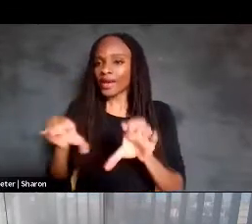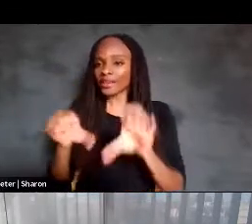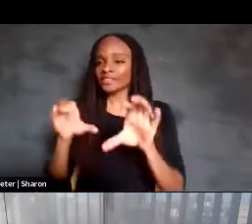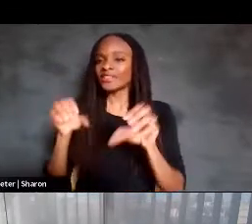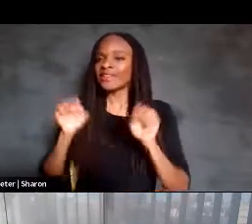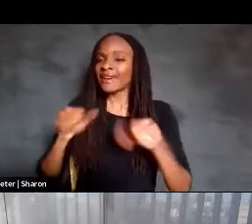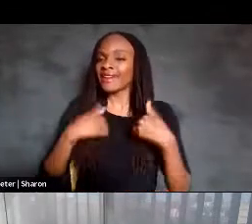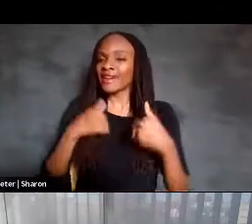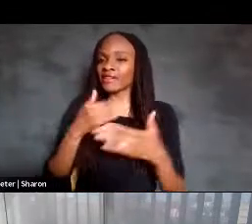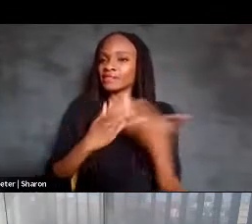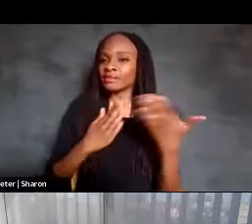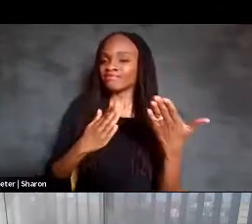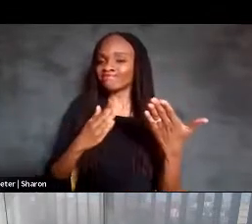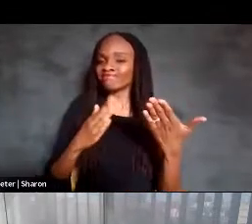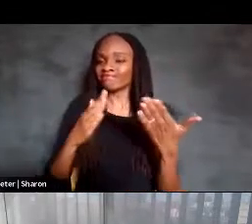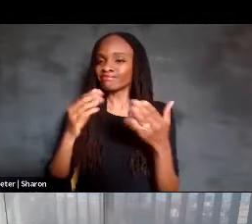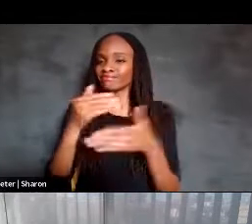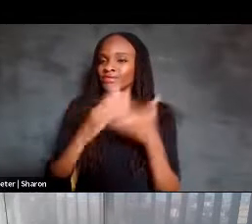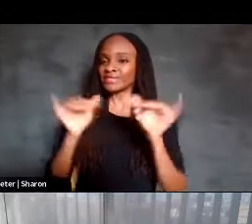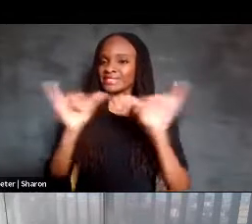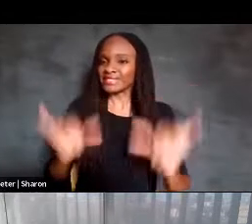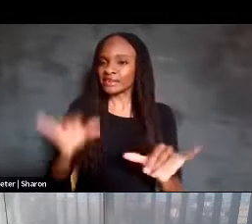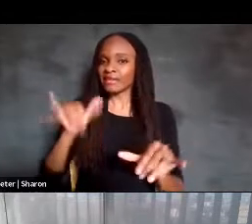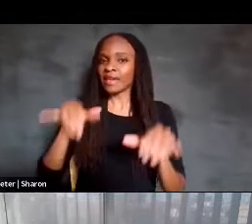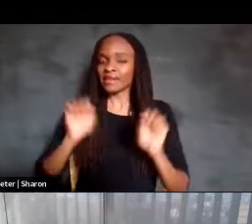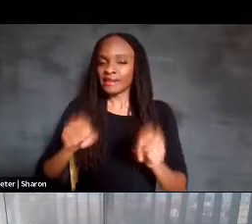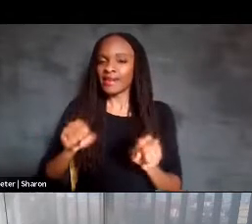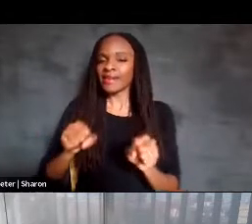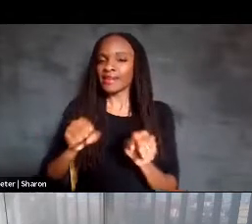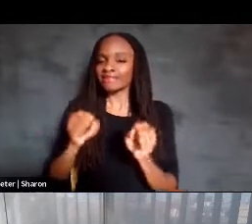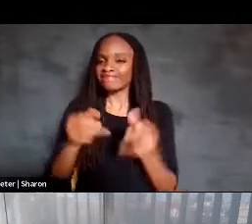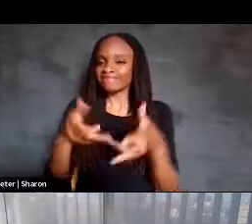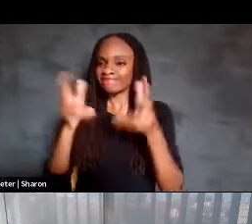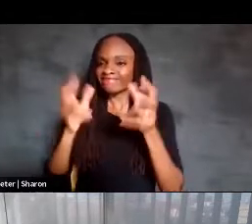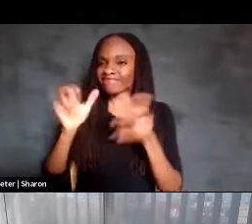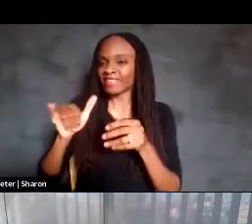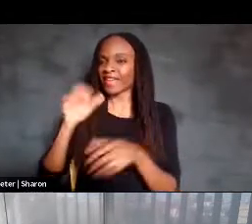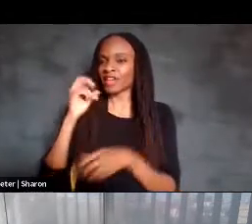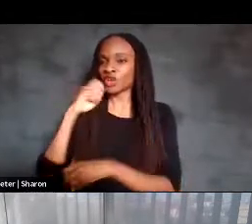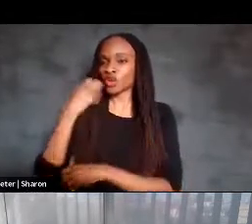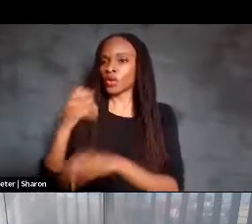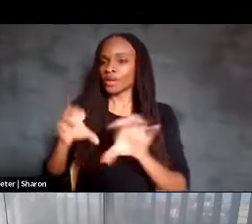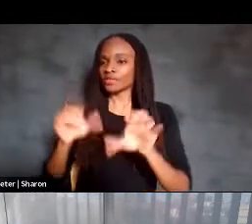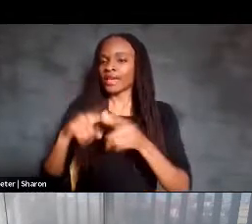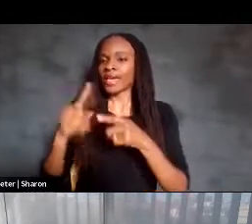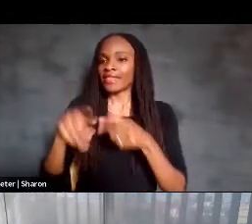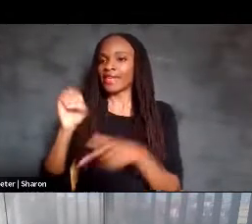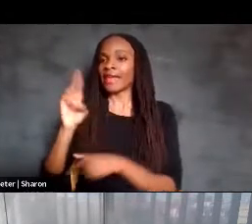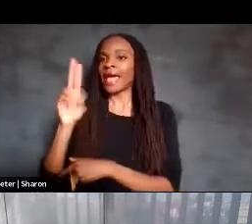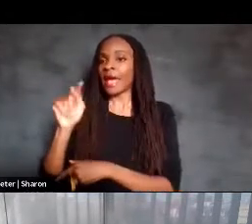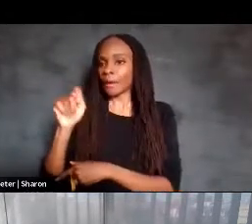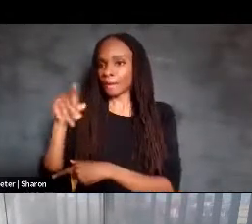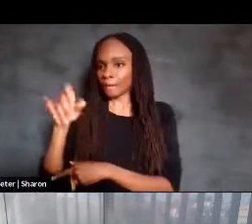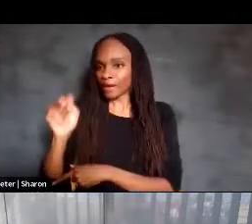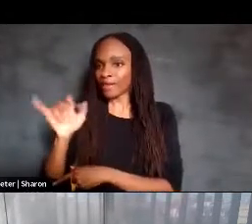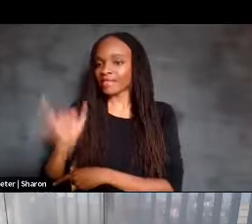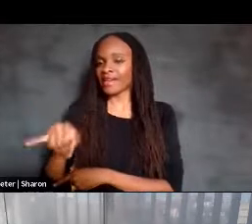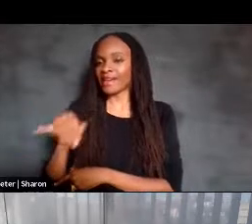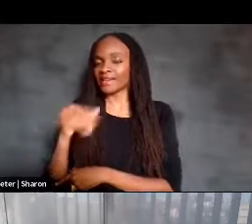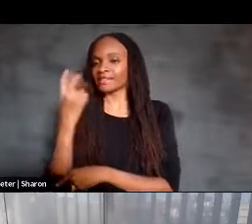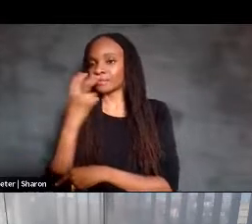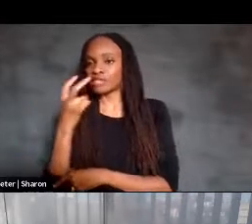system that would take in that neural activity and then output the desired speech. So that could be an audio